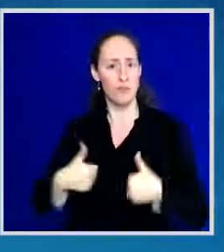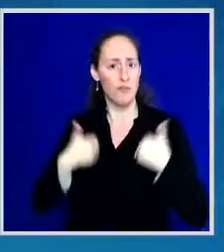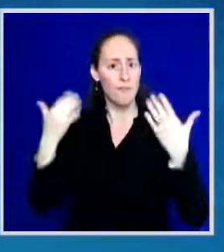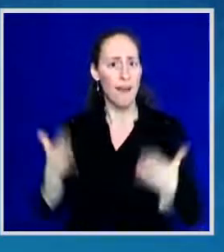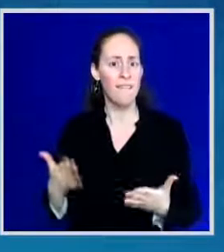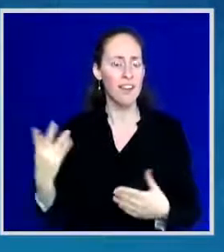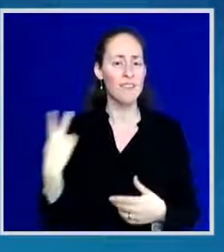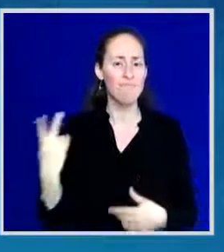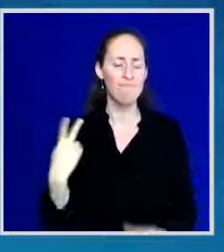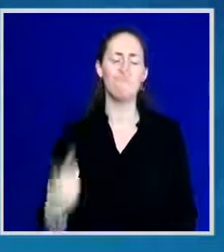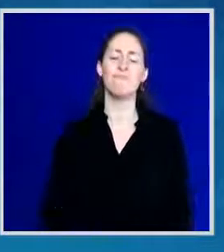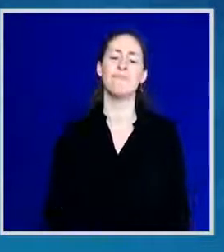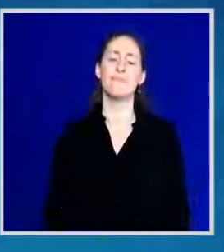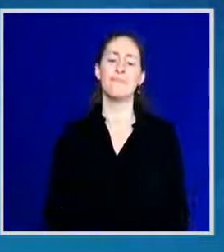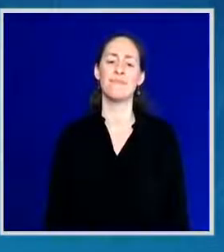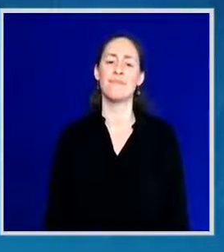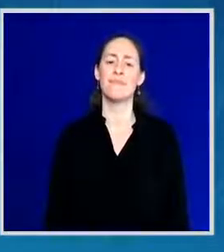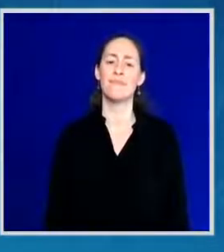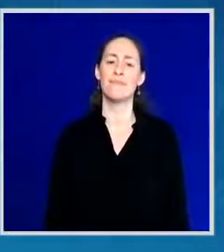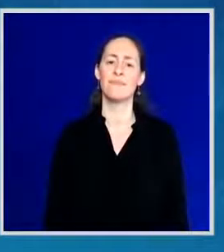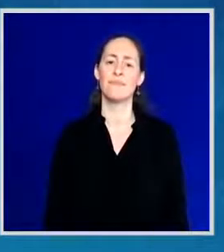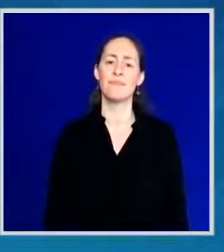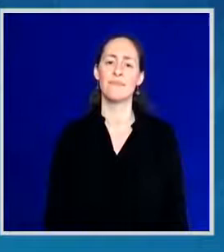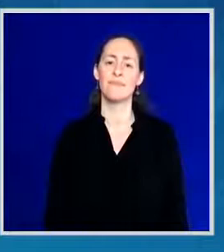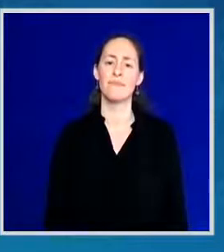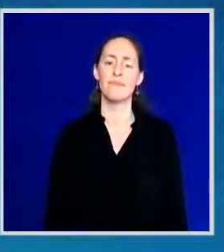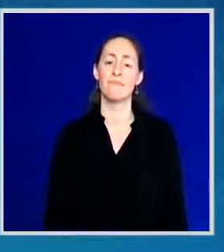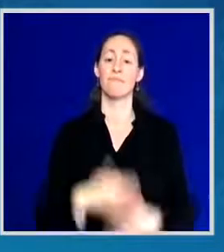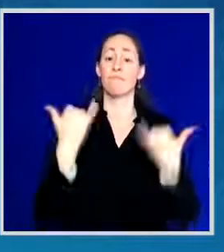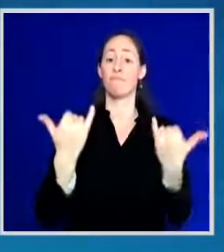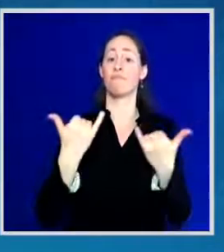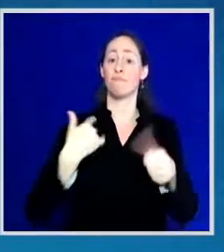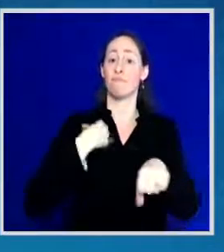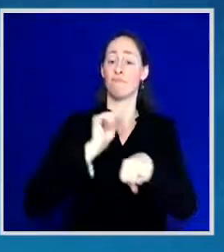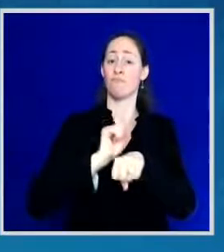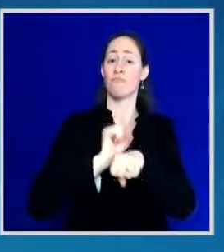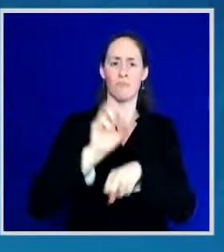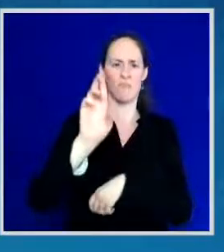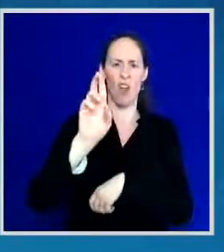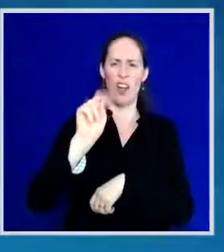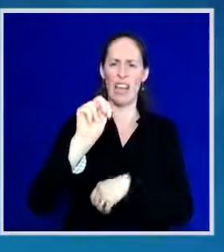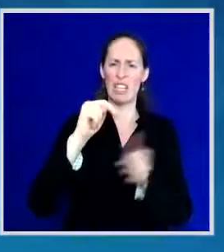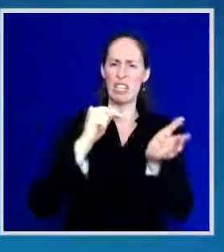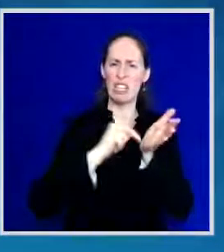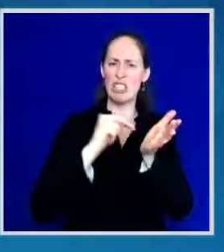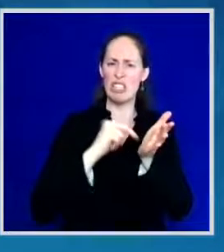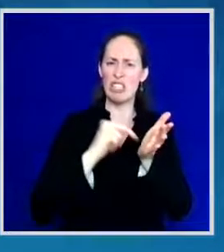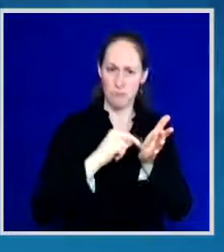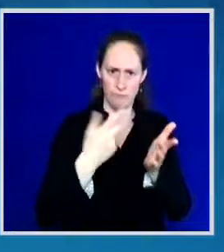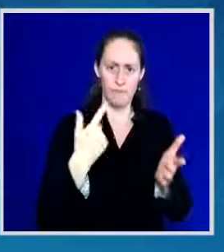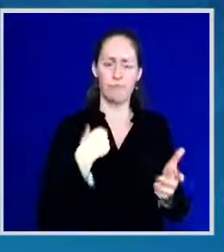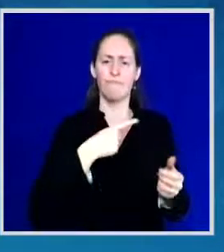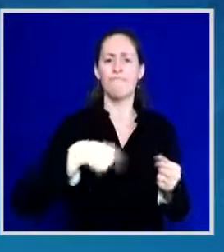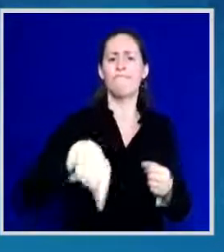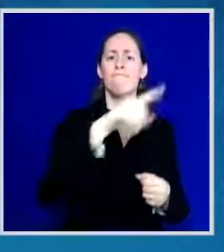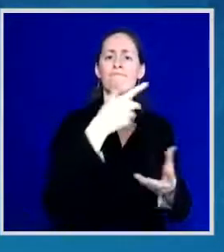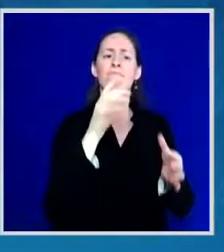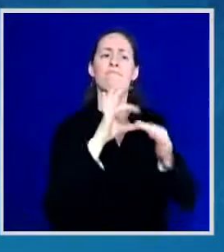I am a registered nurse. I work with pulmonary and cardiac patients at Johns Hopkins Bayview.